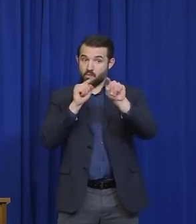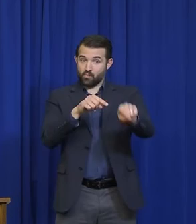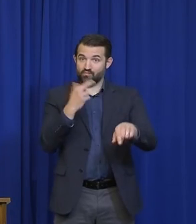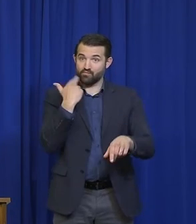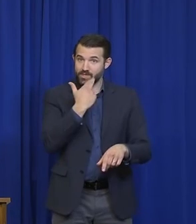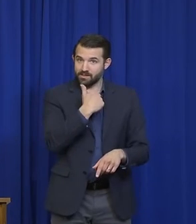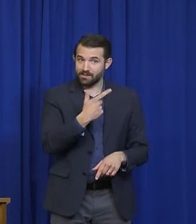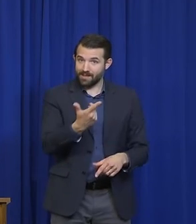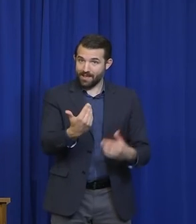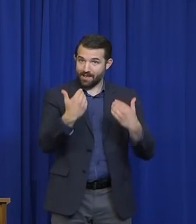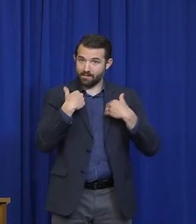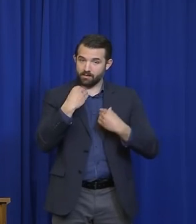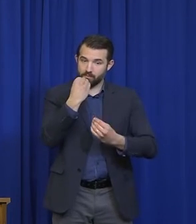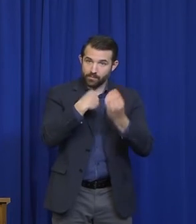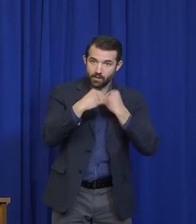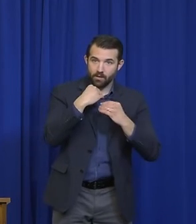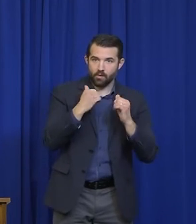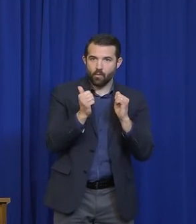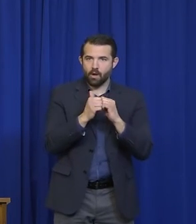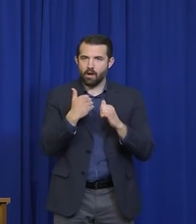drink at Stage 2.